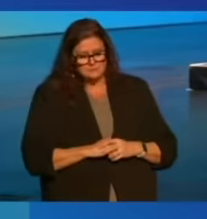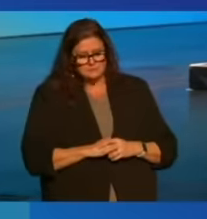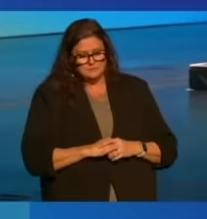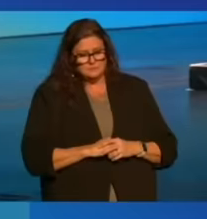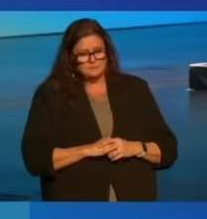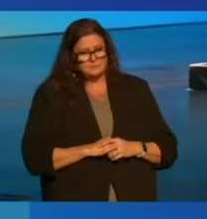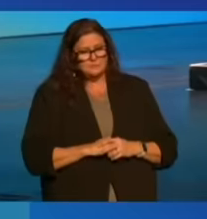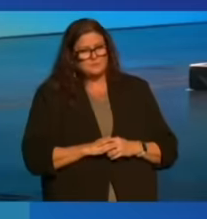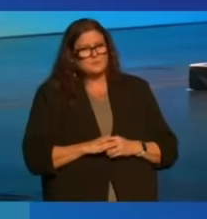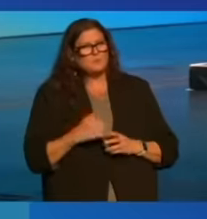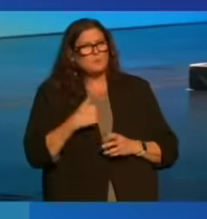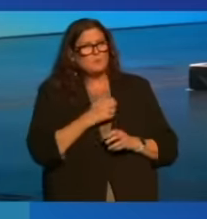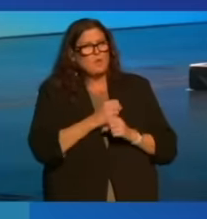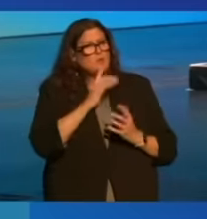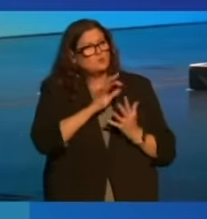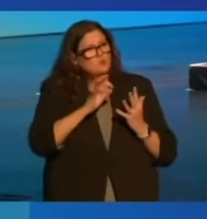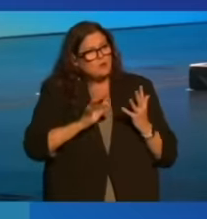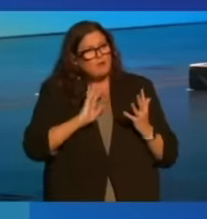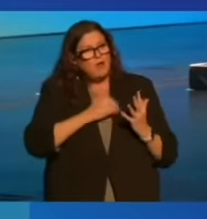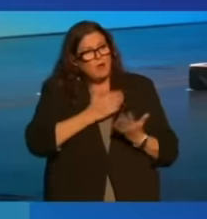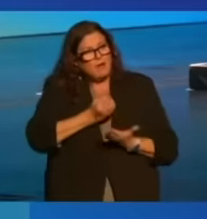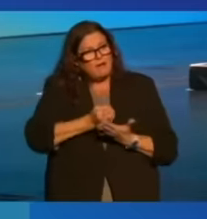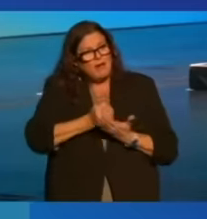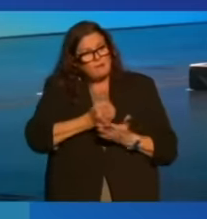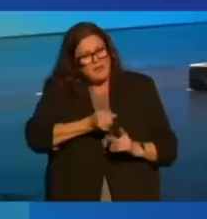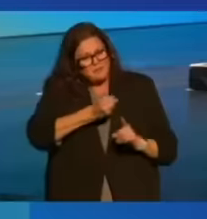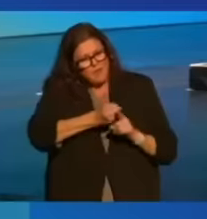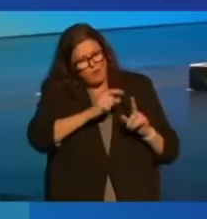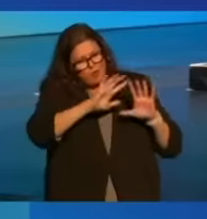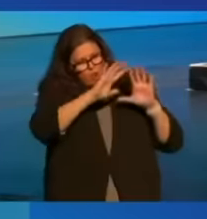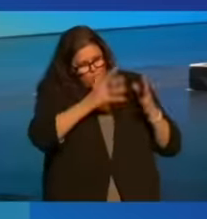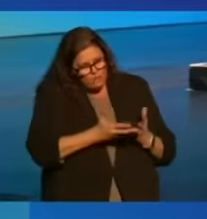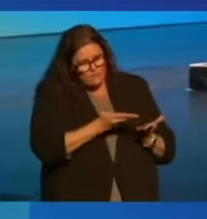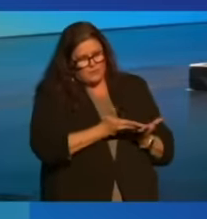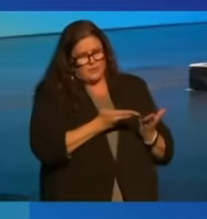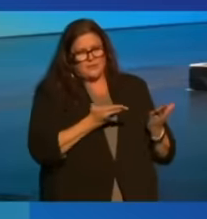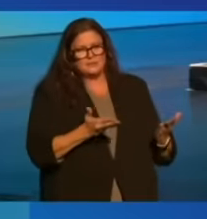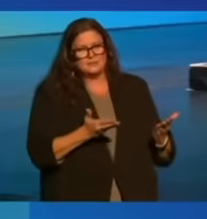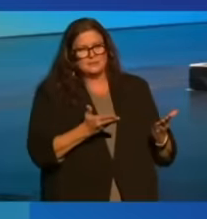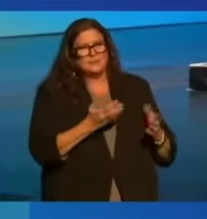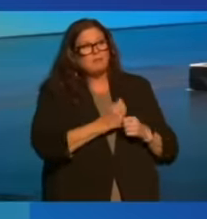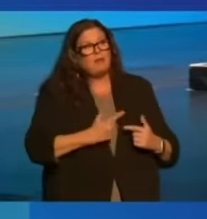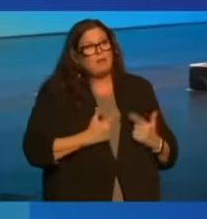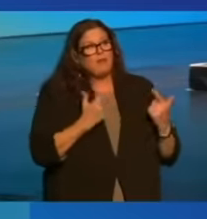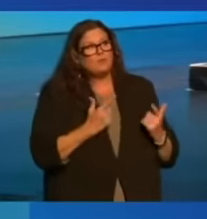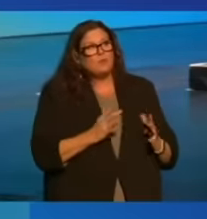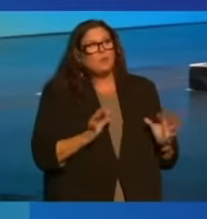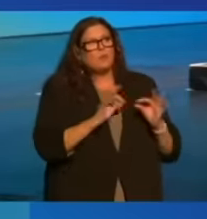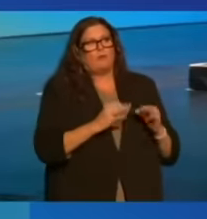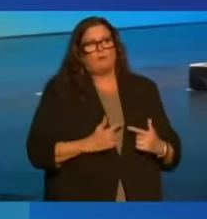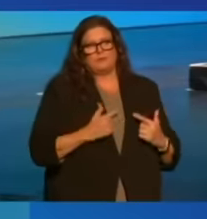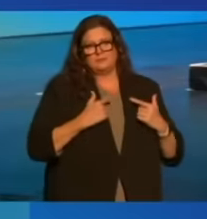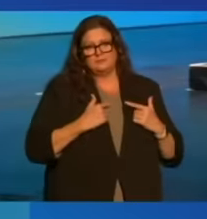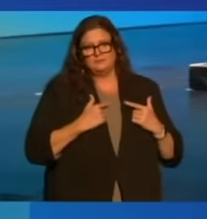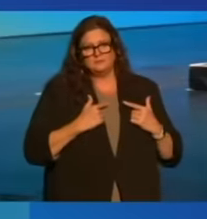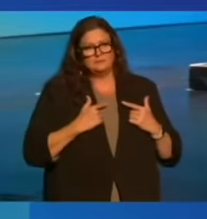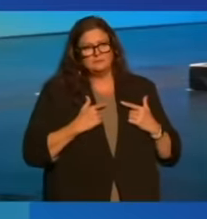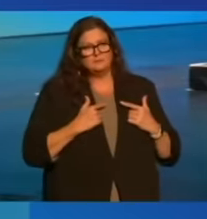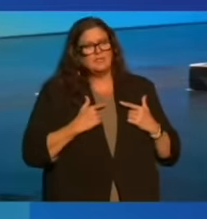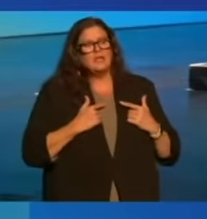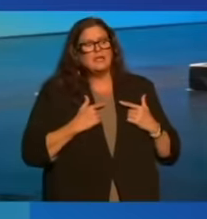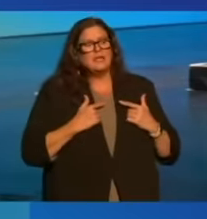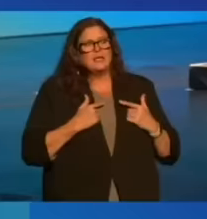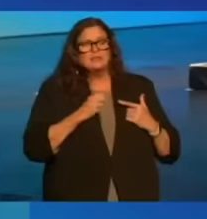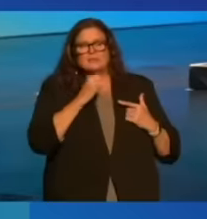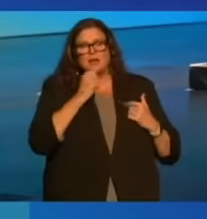The choices we make about our economy affect all those things that make life worthwhile. And we shouldn't be